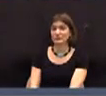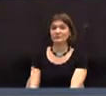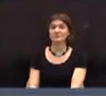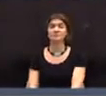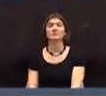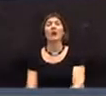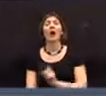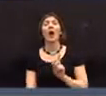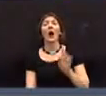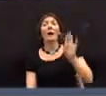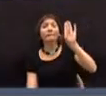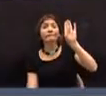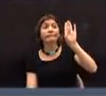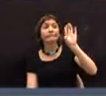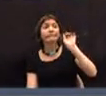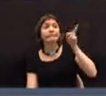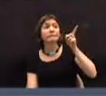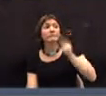All the way in the back.